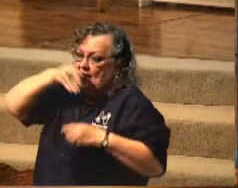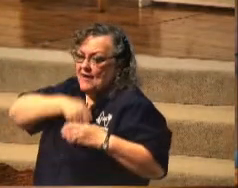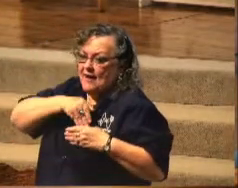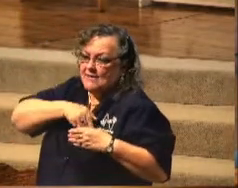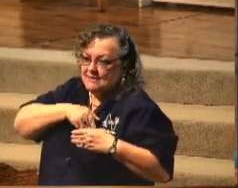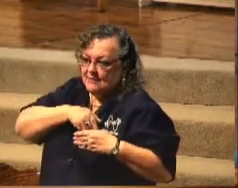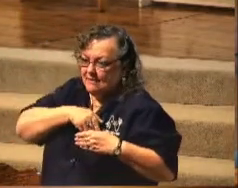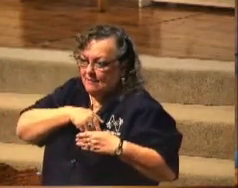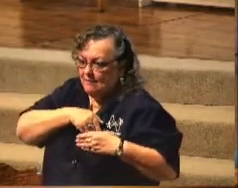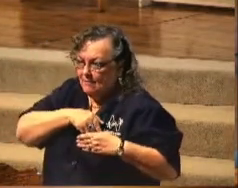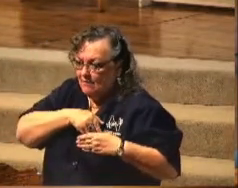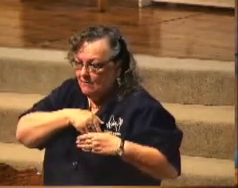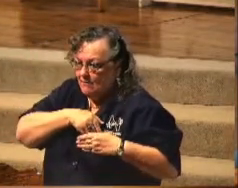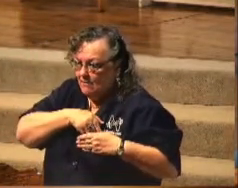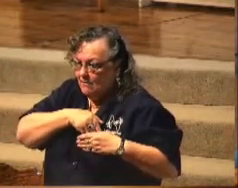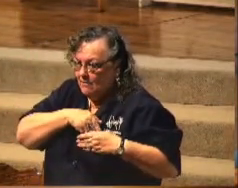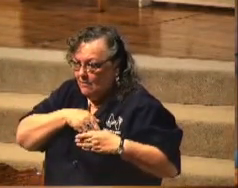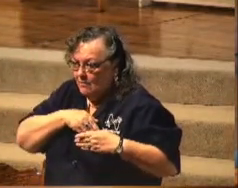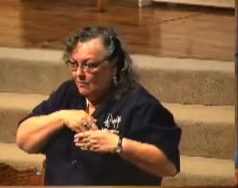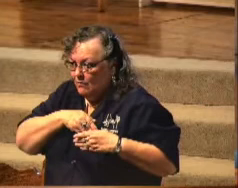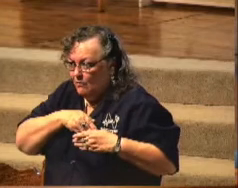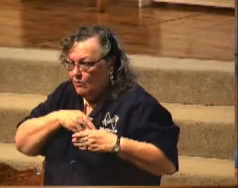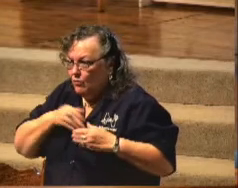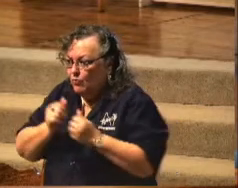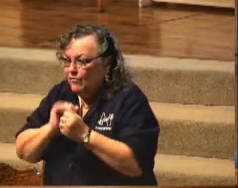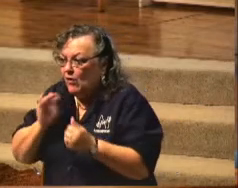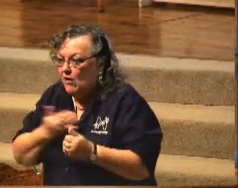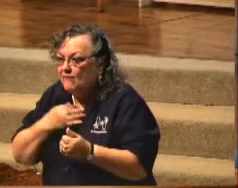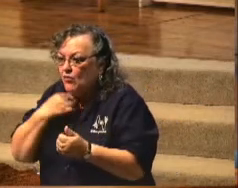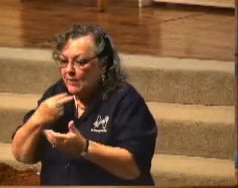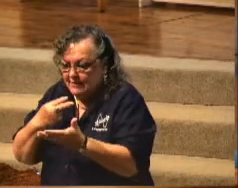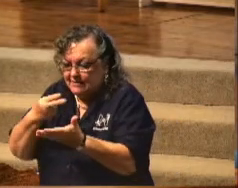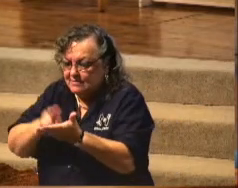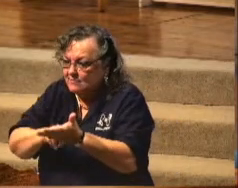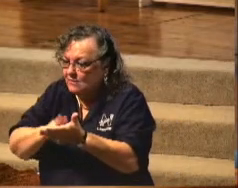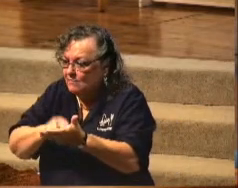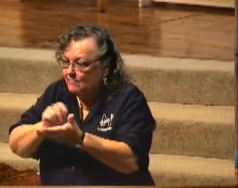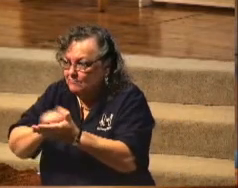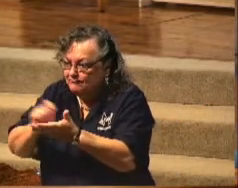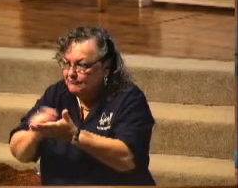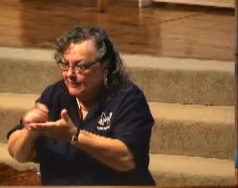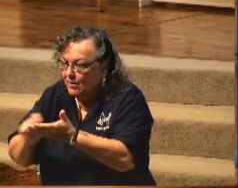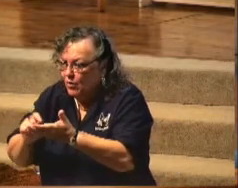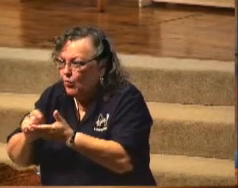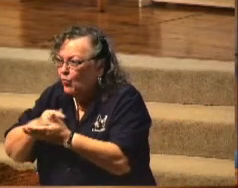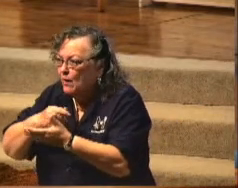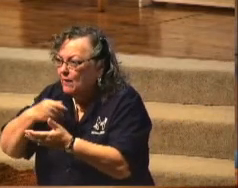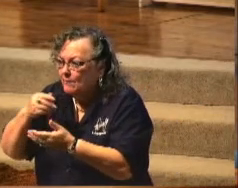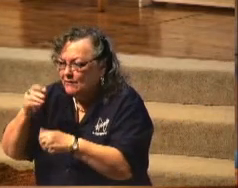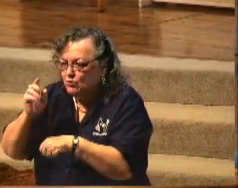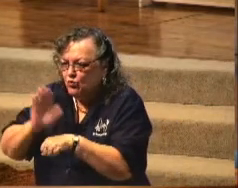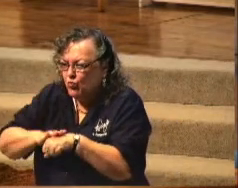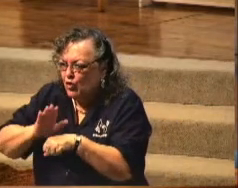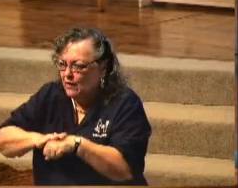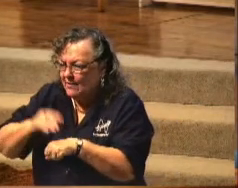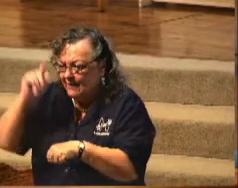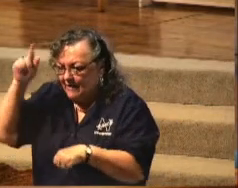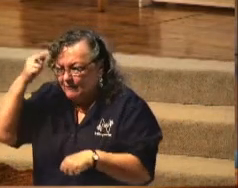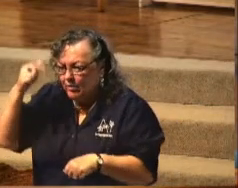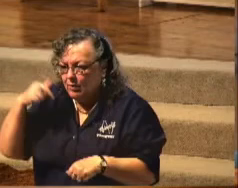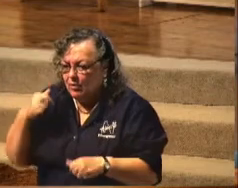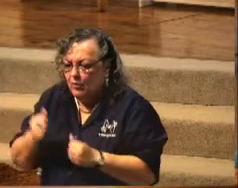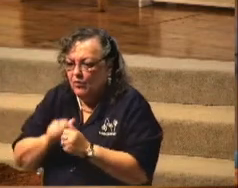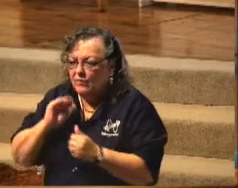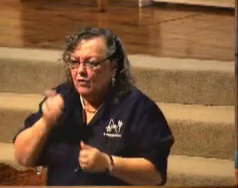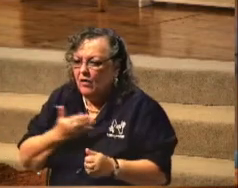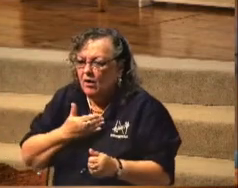We must, with our voice, we must make sure that we warn the government. With our vigilant voice and with